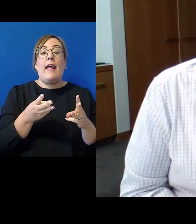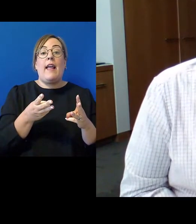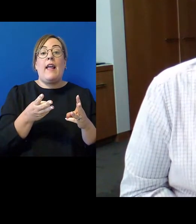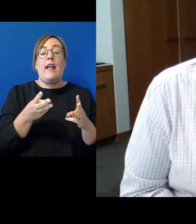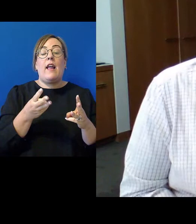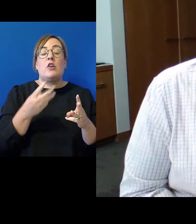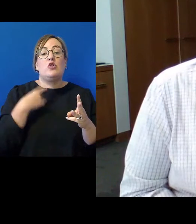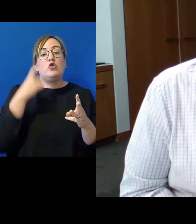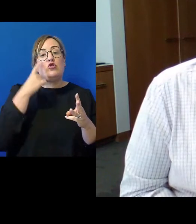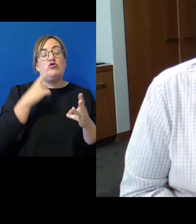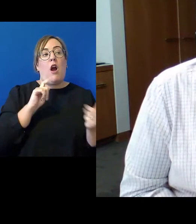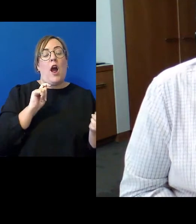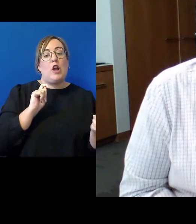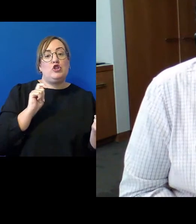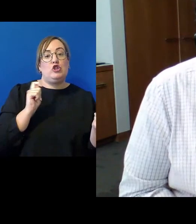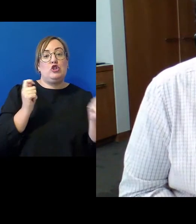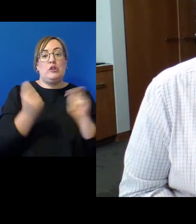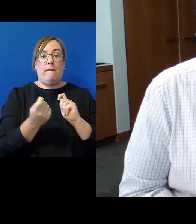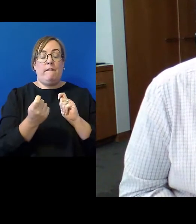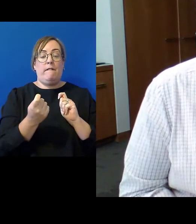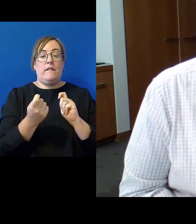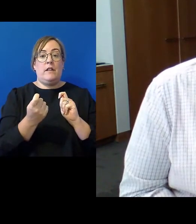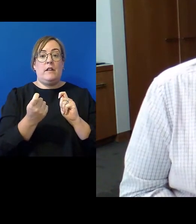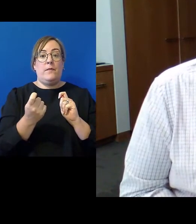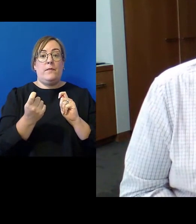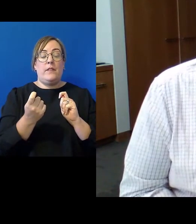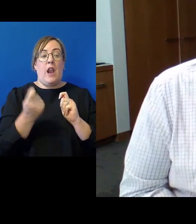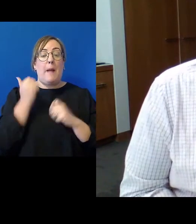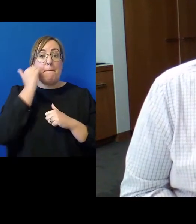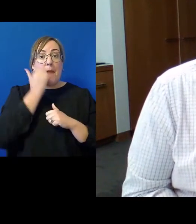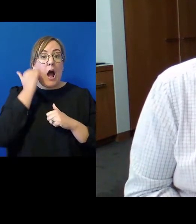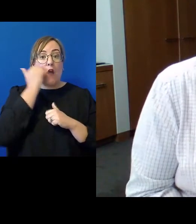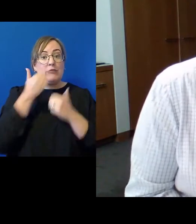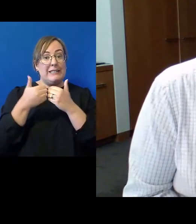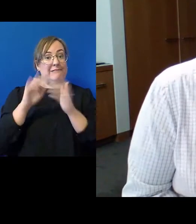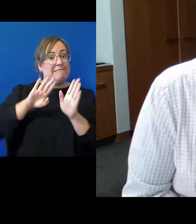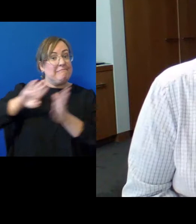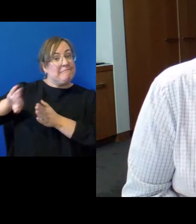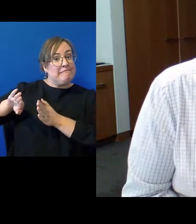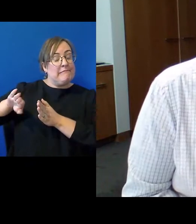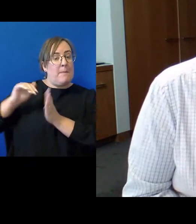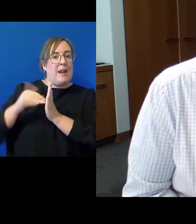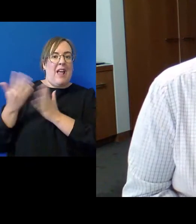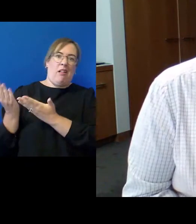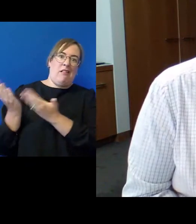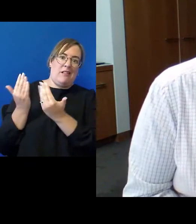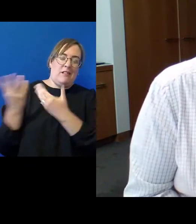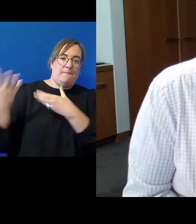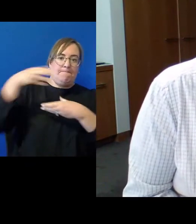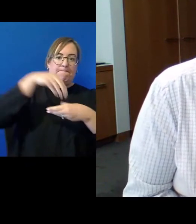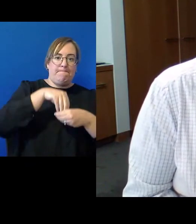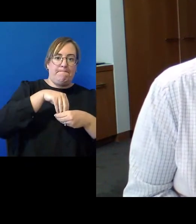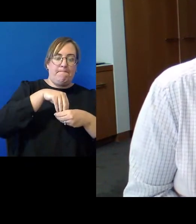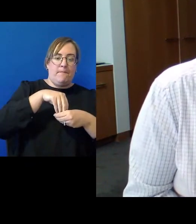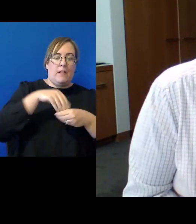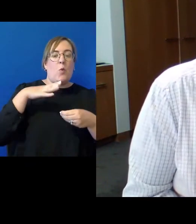for shifting maori from the outside of power to the table of power and stopping maori